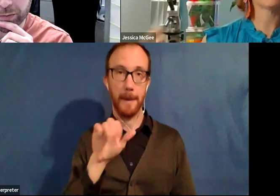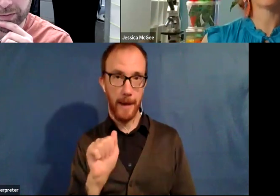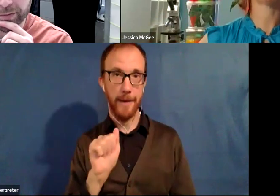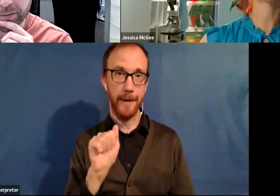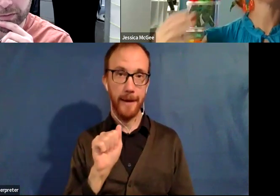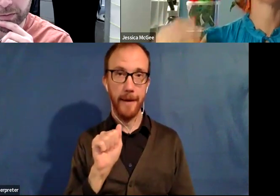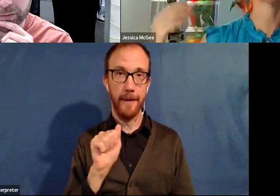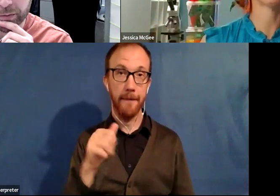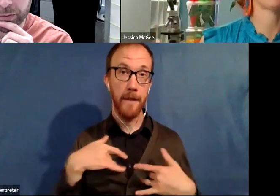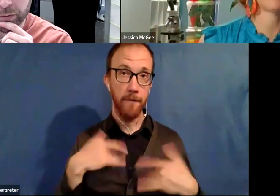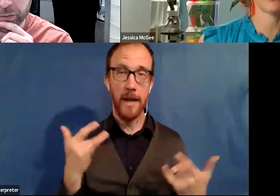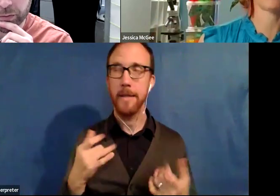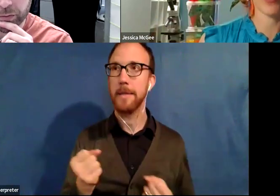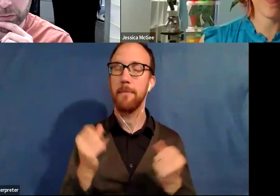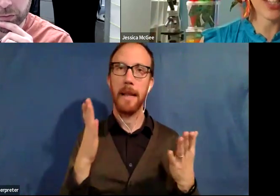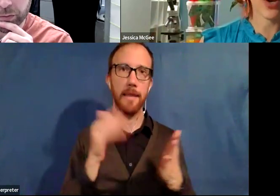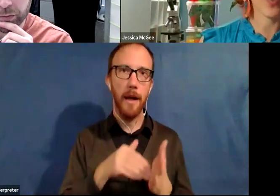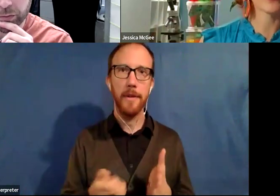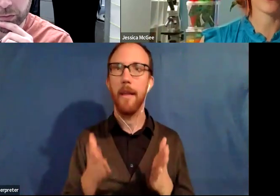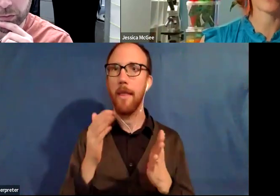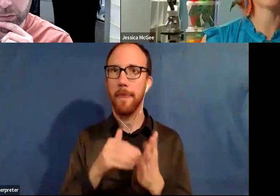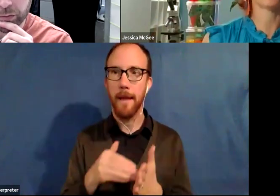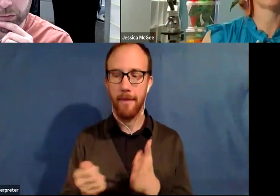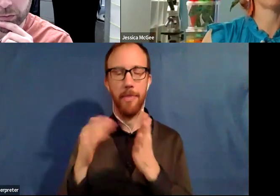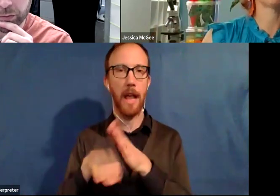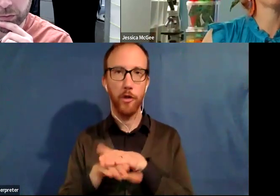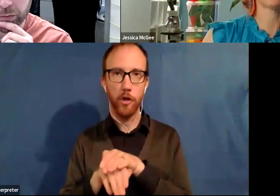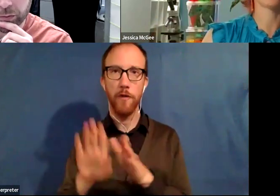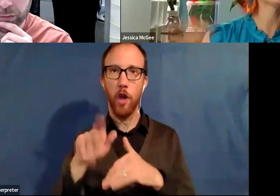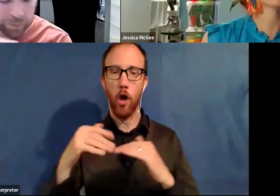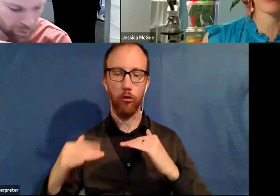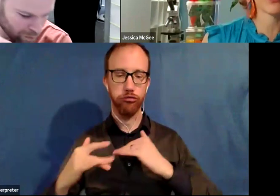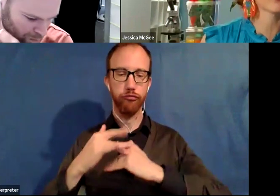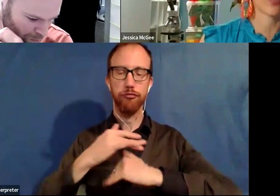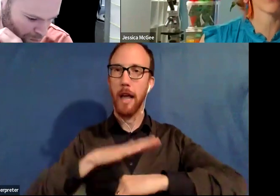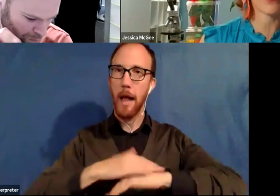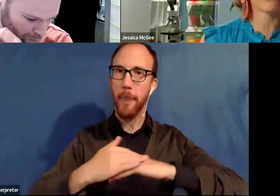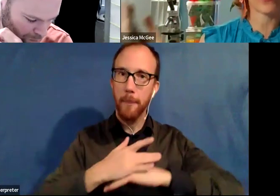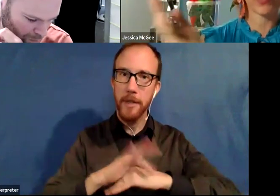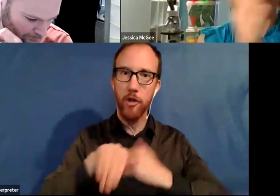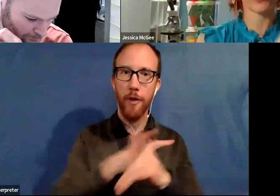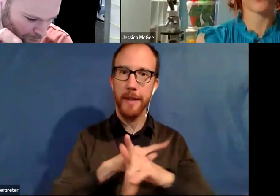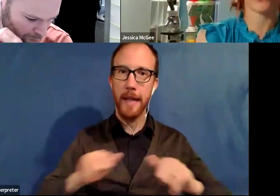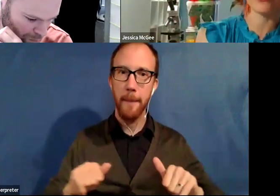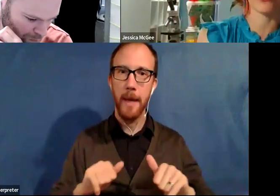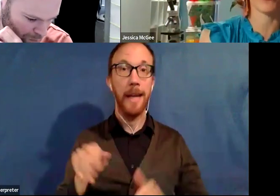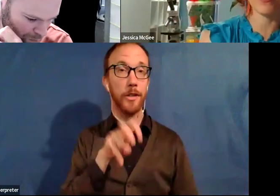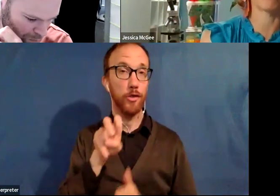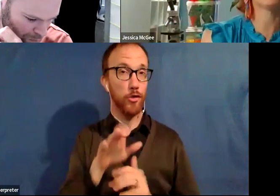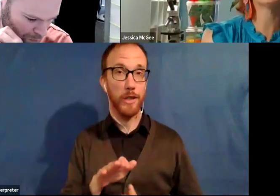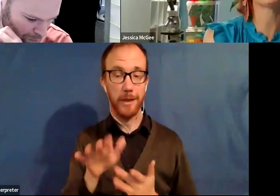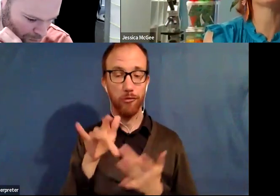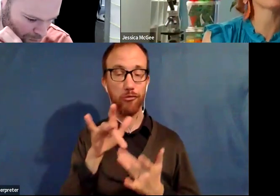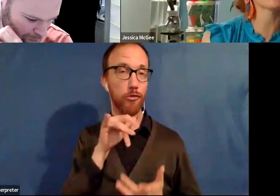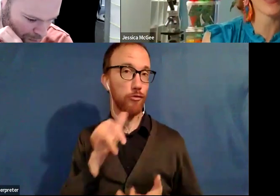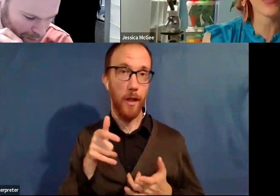nesting event. So it's thousands and thousands of turtles on the beach at once. And actually, um, tourists visitors aren't allowed. I was working with the Costa Rican